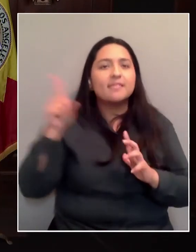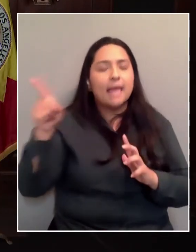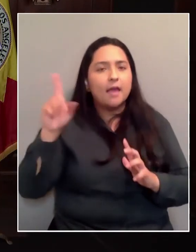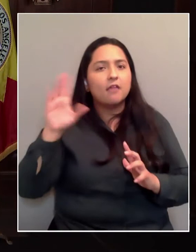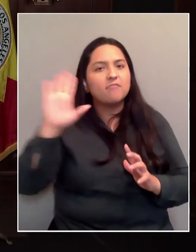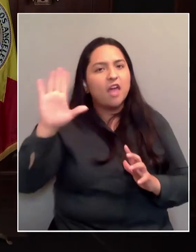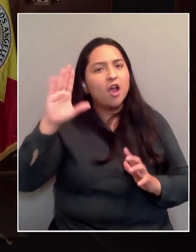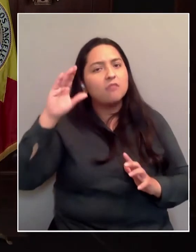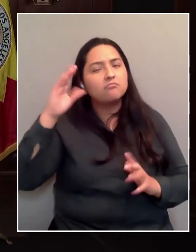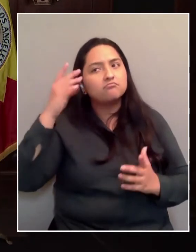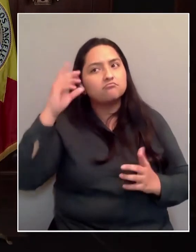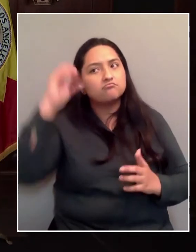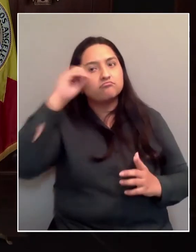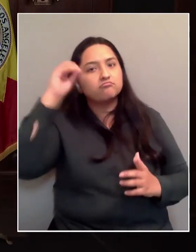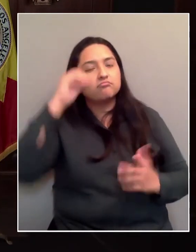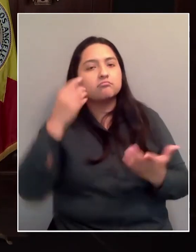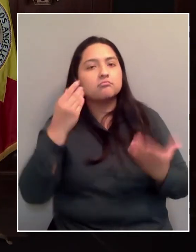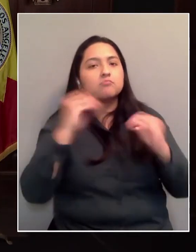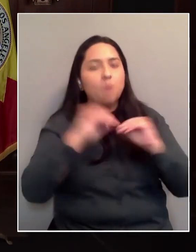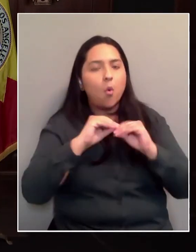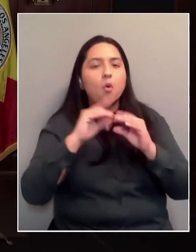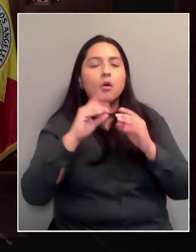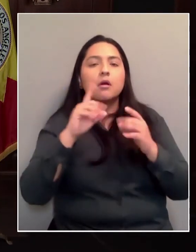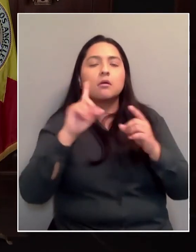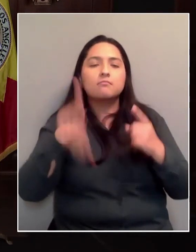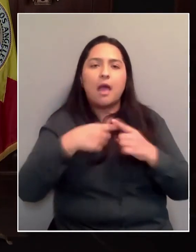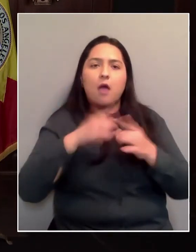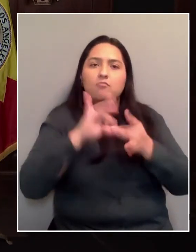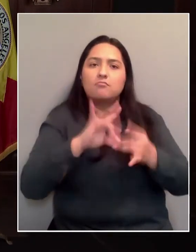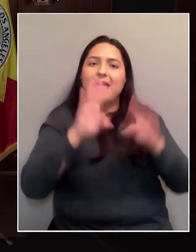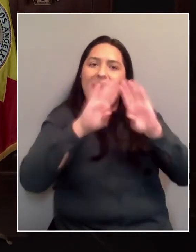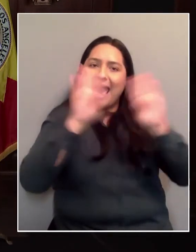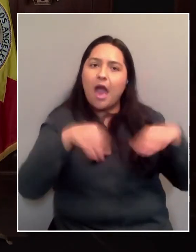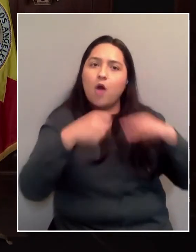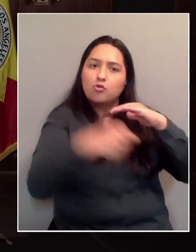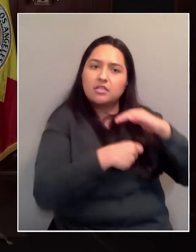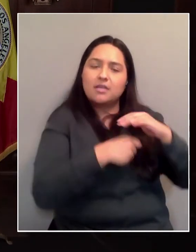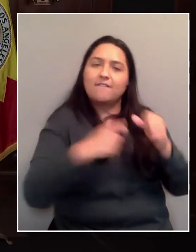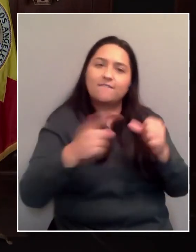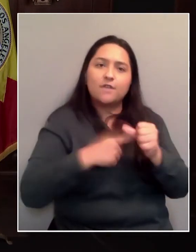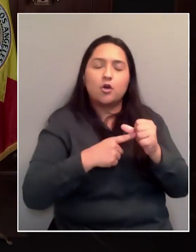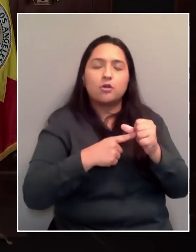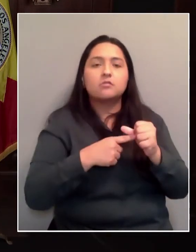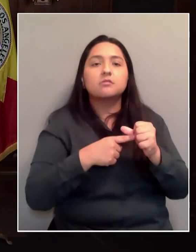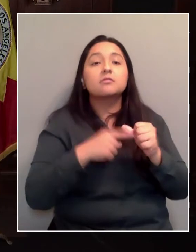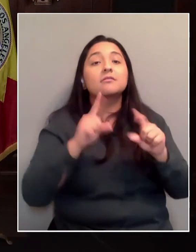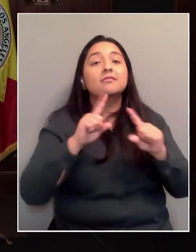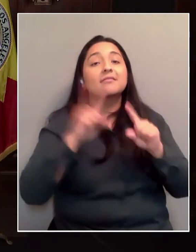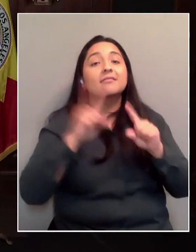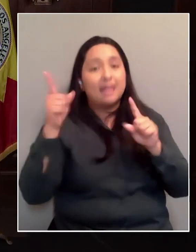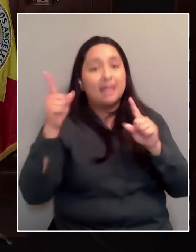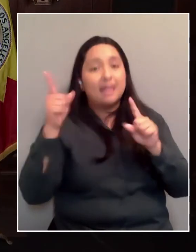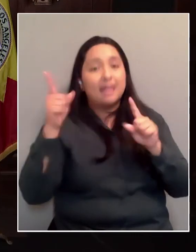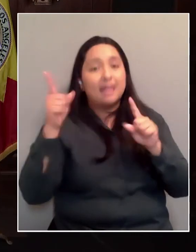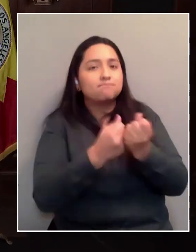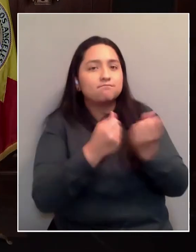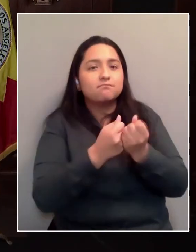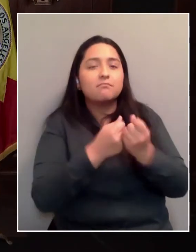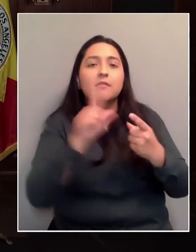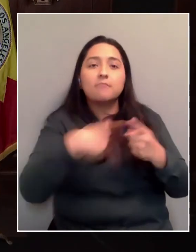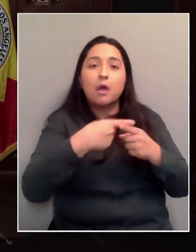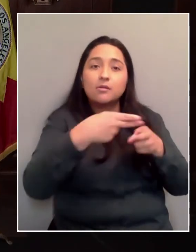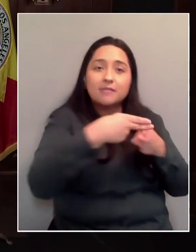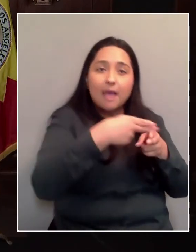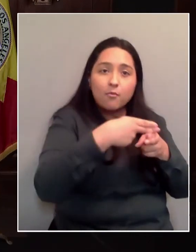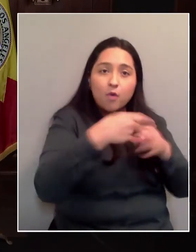and more will come out on this. But they do want to continue supporting those temporary solutions. But they think long term we should be investing